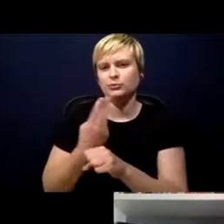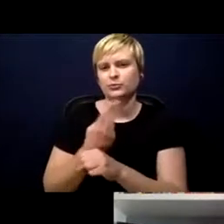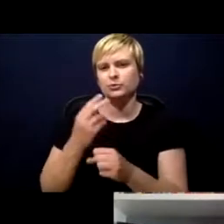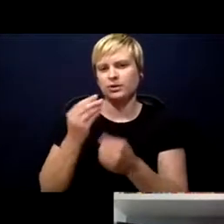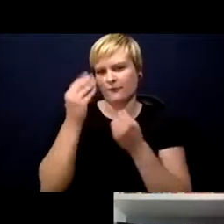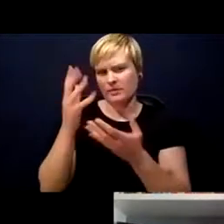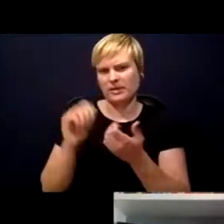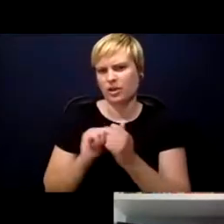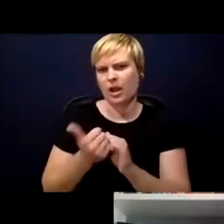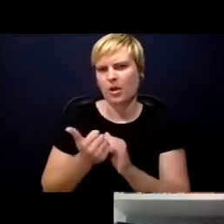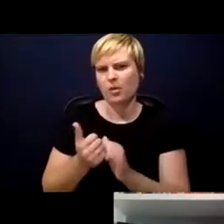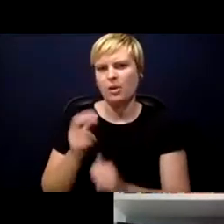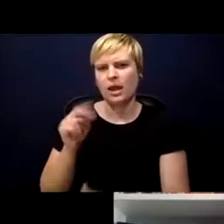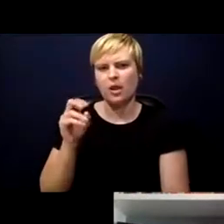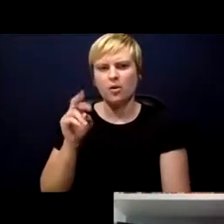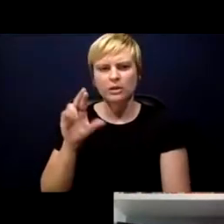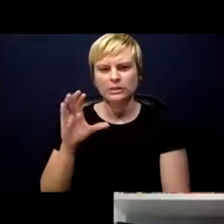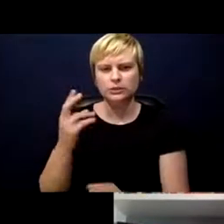information?